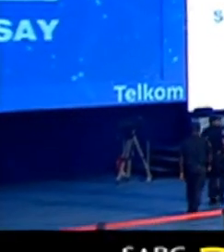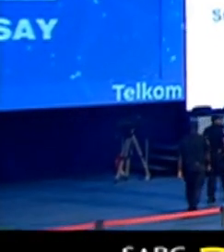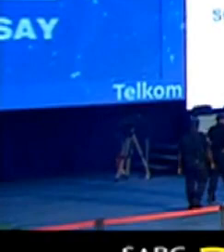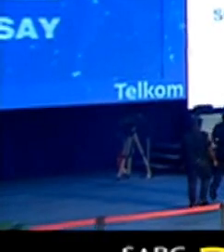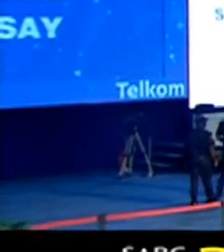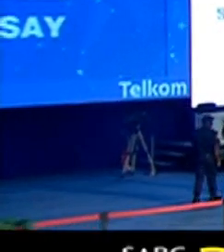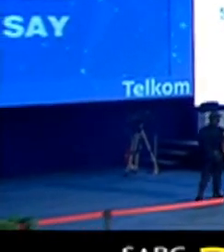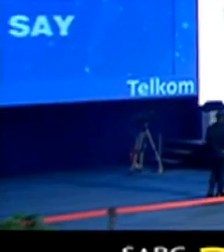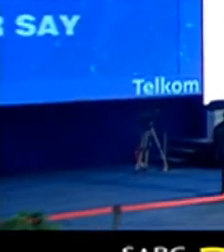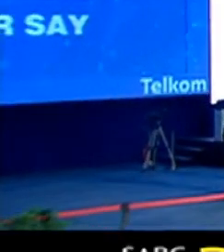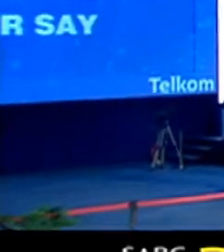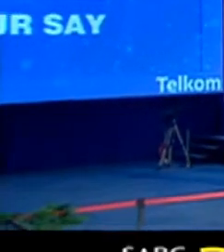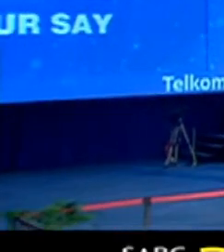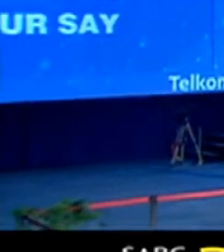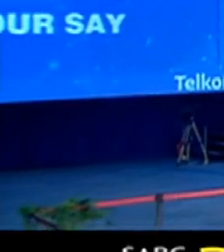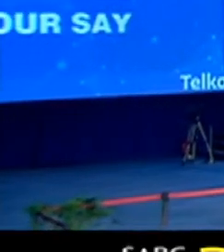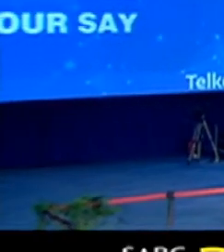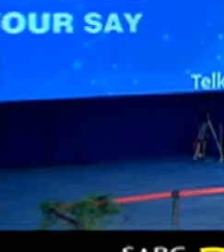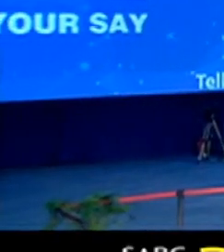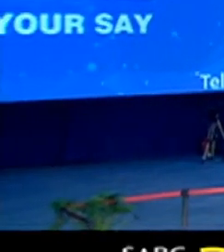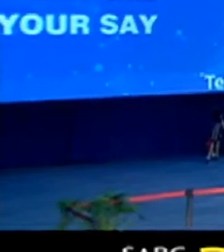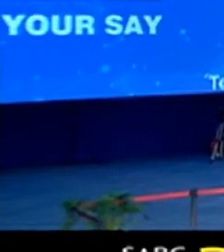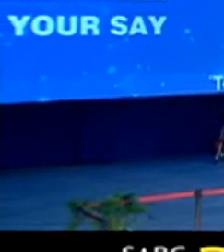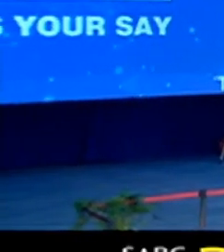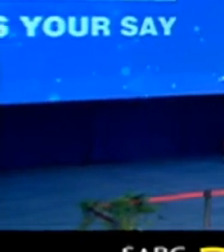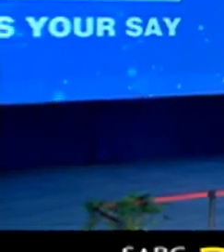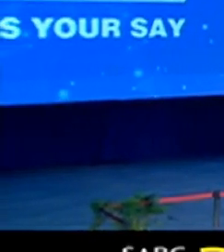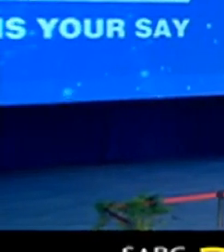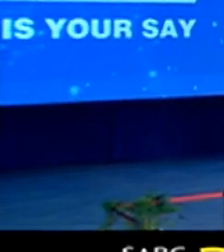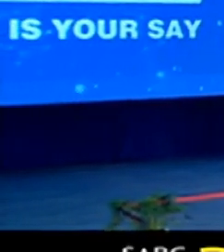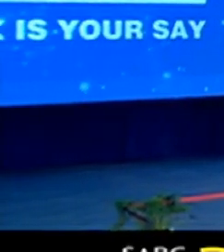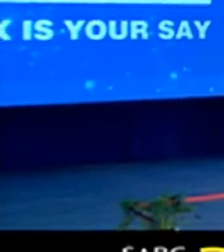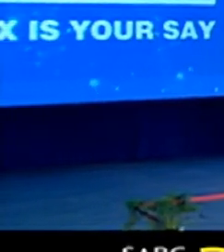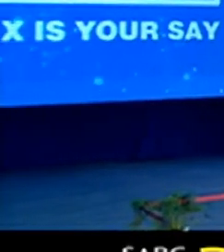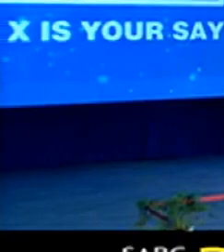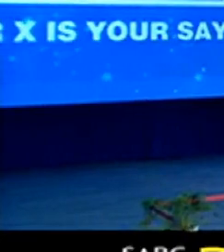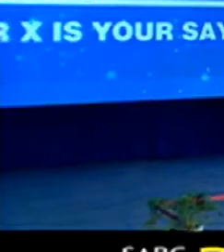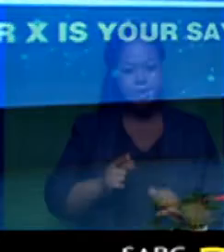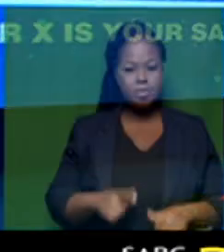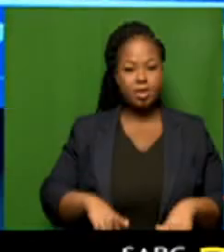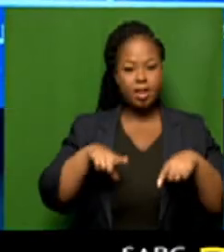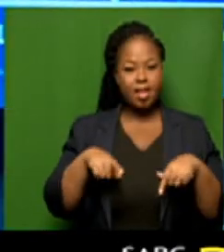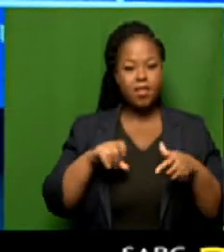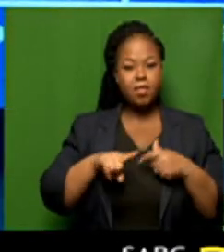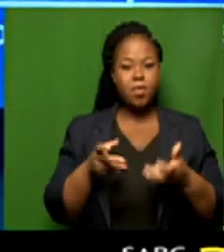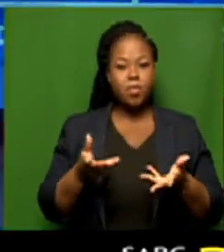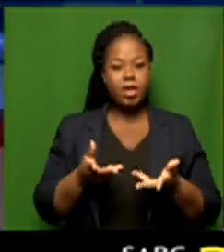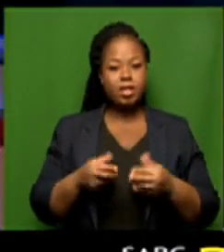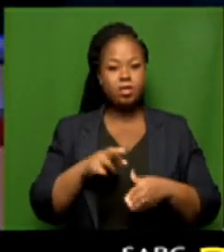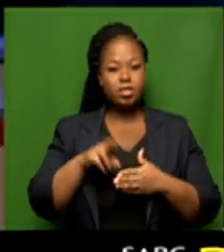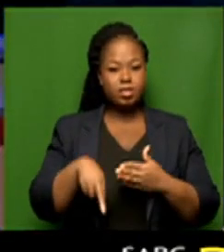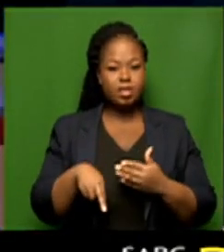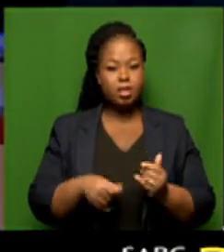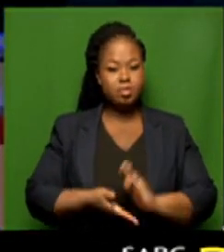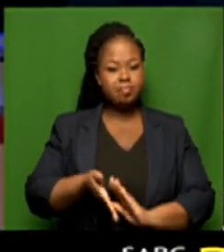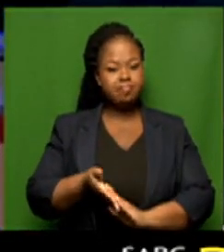Welcome back to The Rock, something you're going to be hearing for the entire week as we come to you live from the results